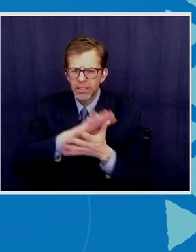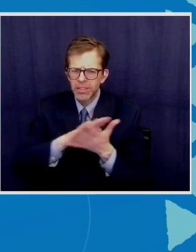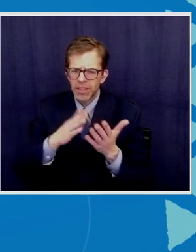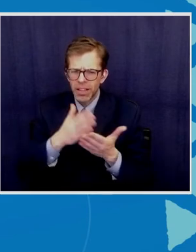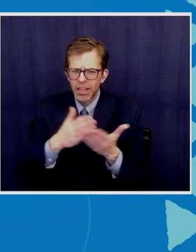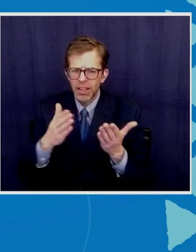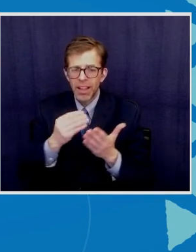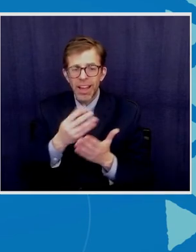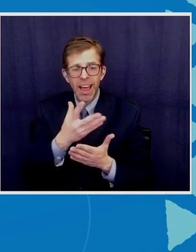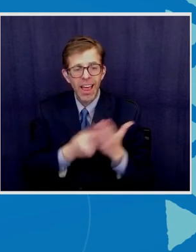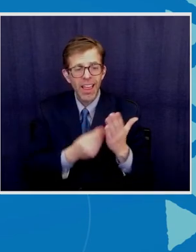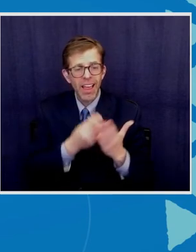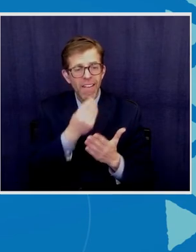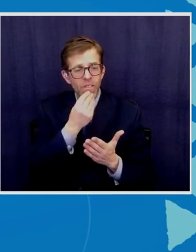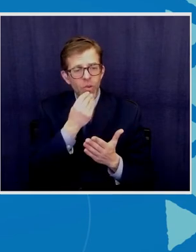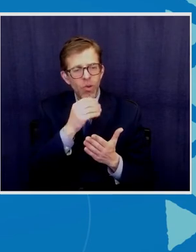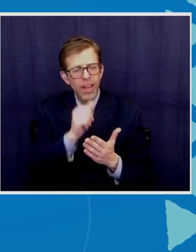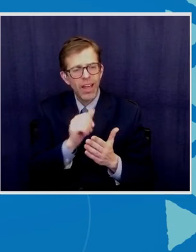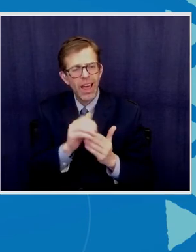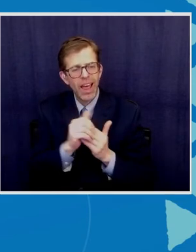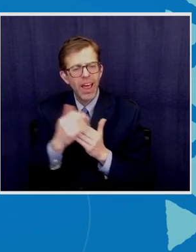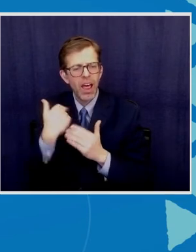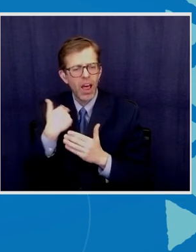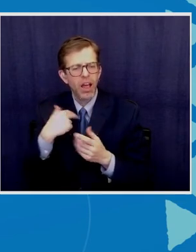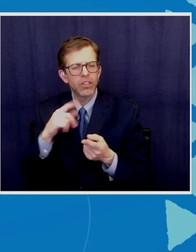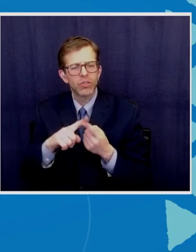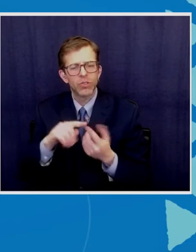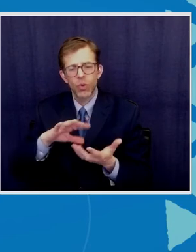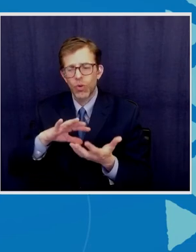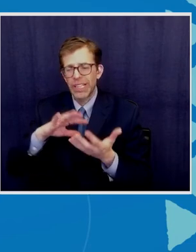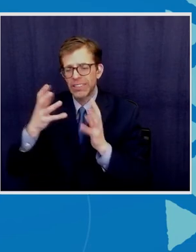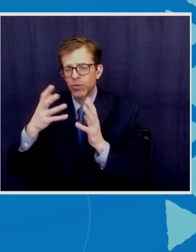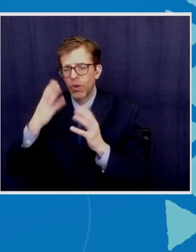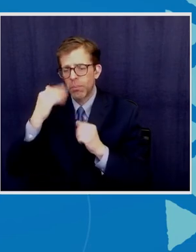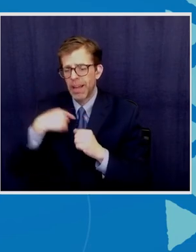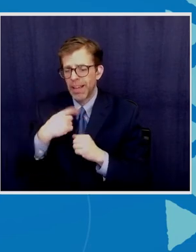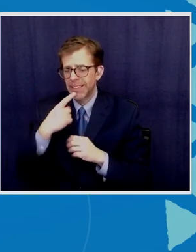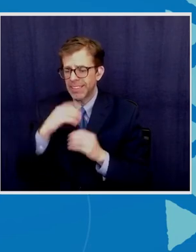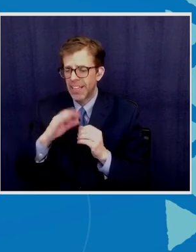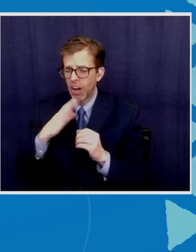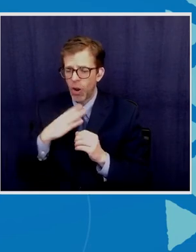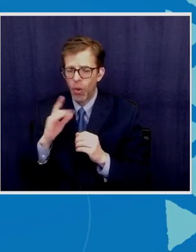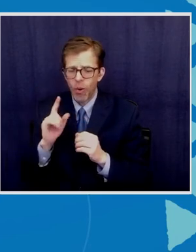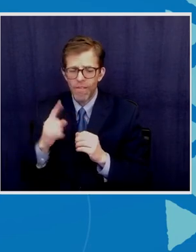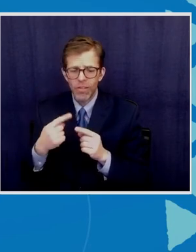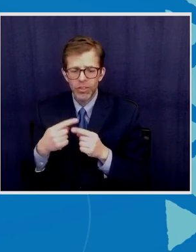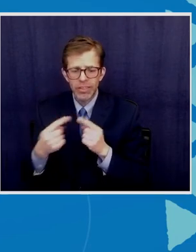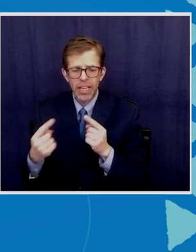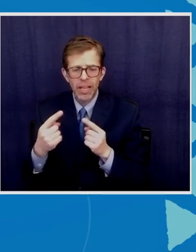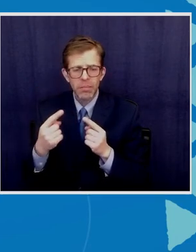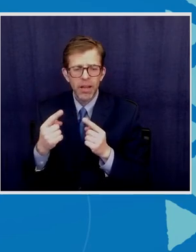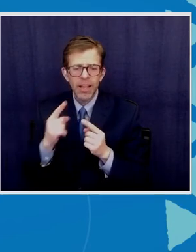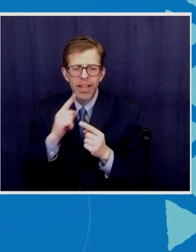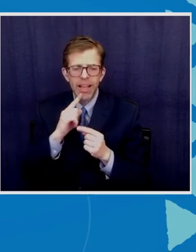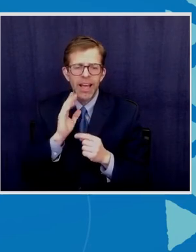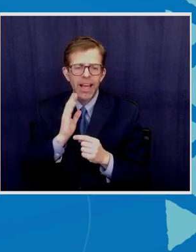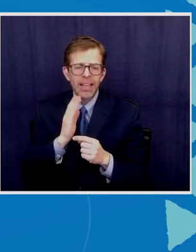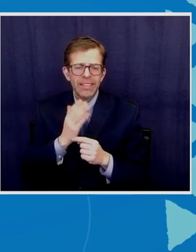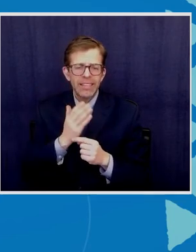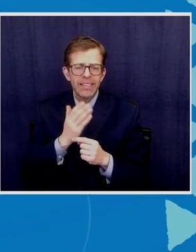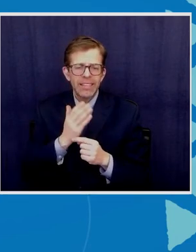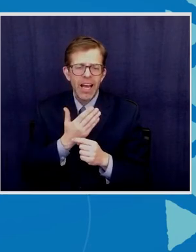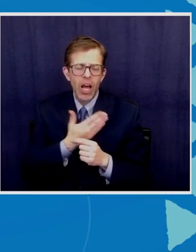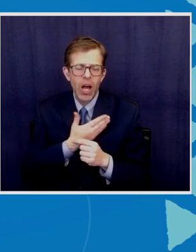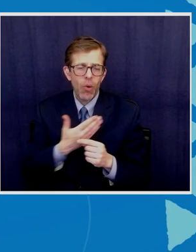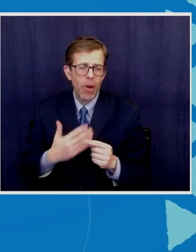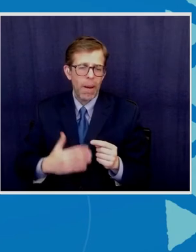food can quickly lead us to disorder because as I said our first enemy on the half is our belly so I think to